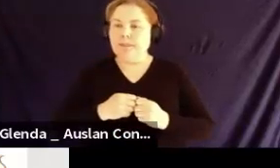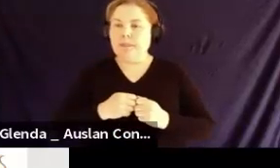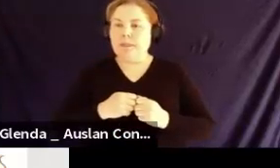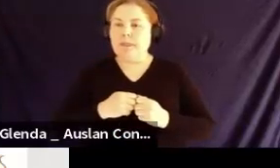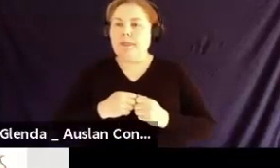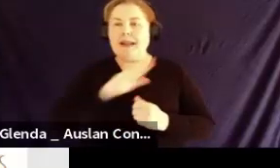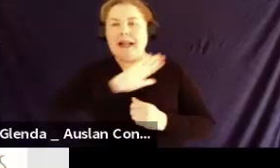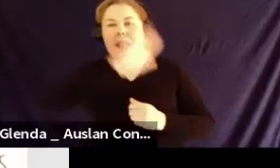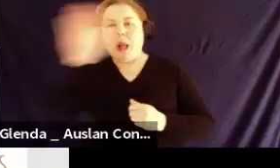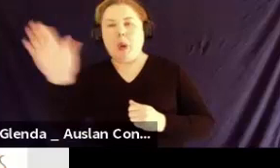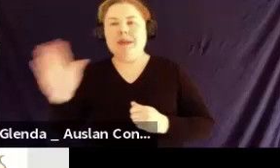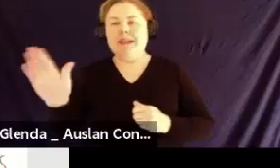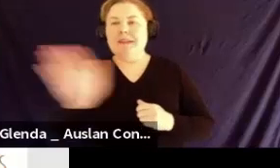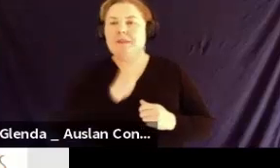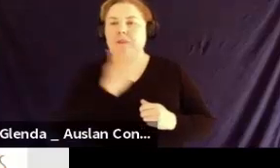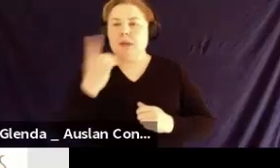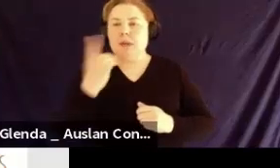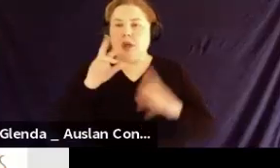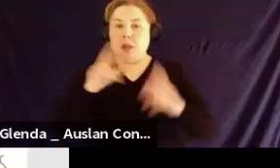Hello, everybody. I hope you can hear me okay.